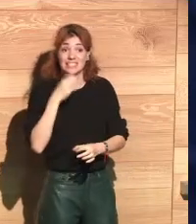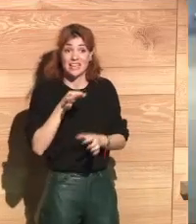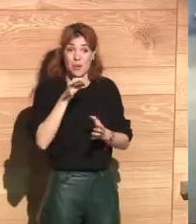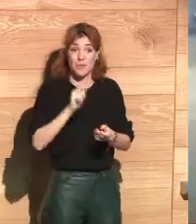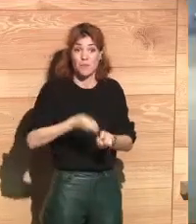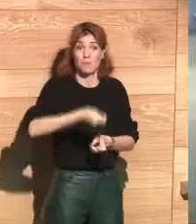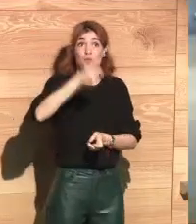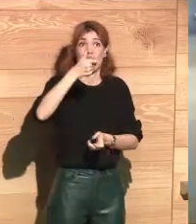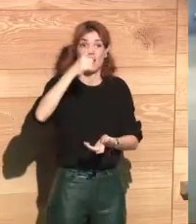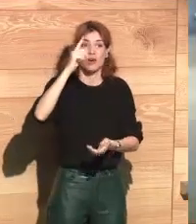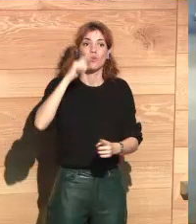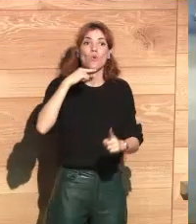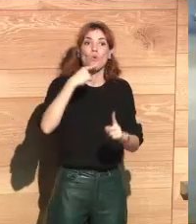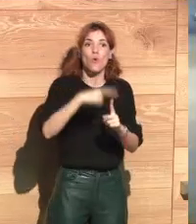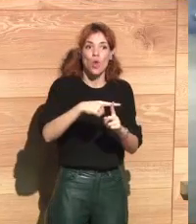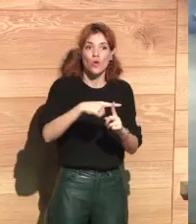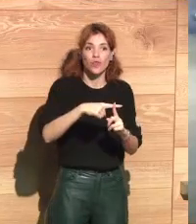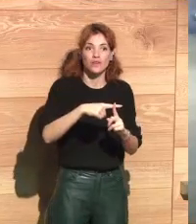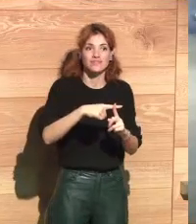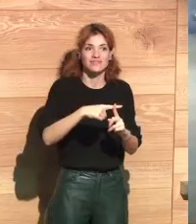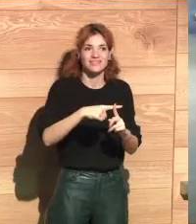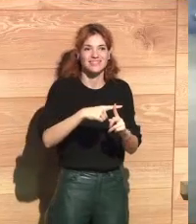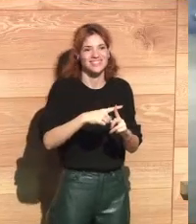the results, heads or tails.